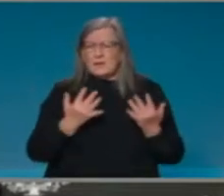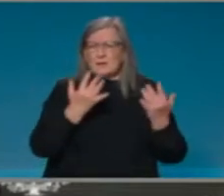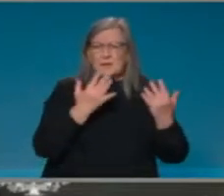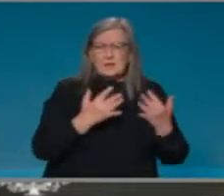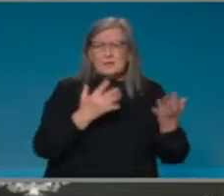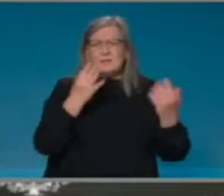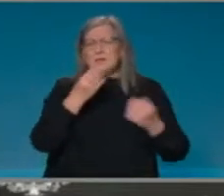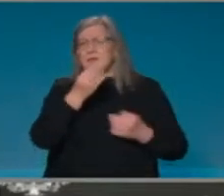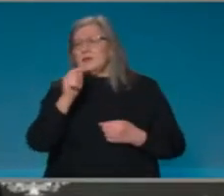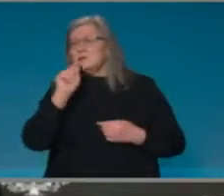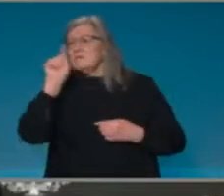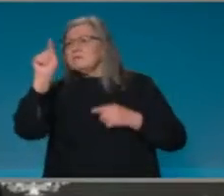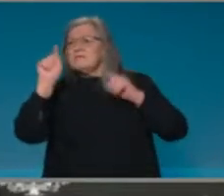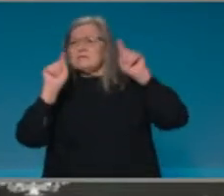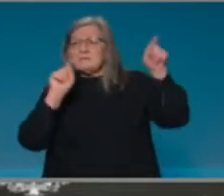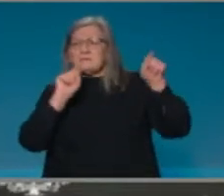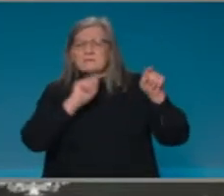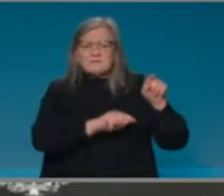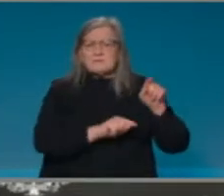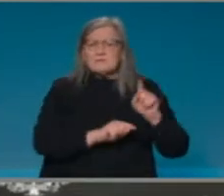remains very high demand